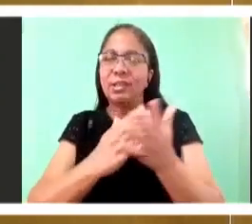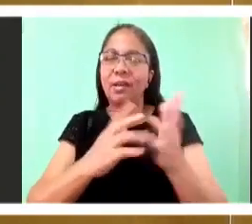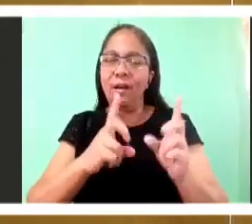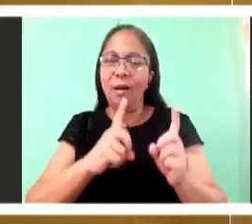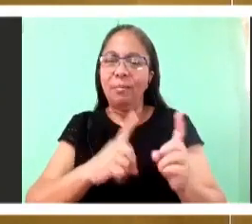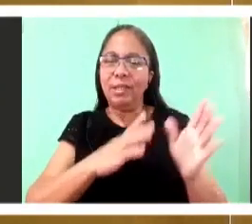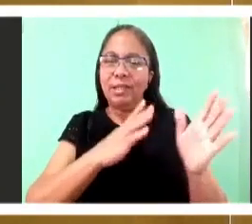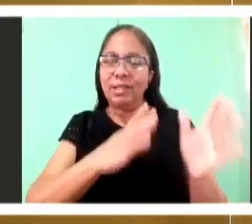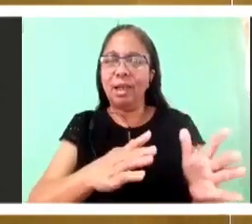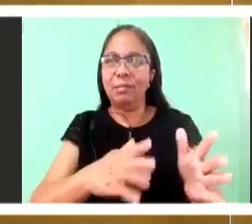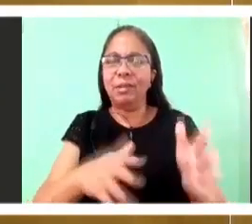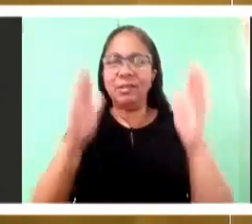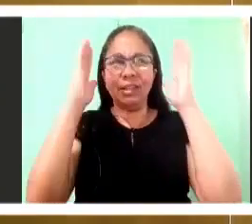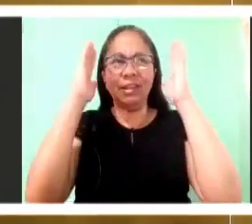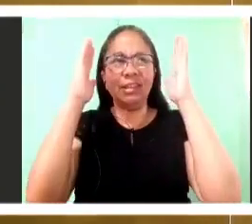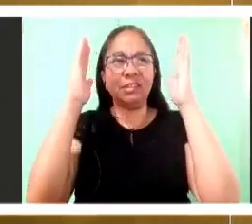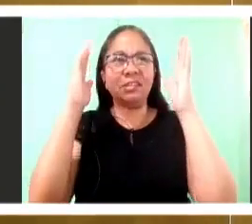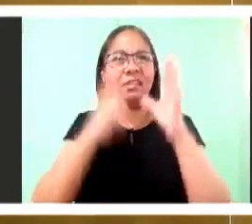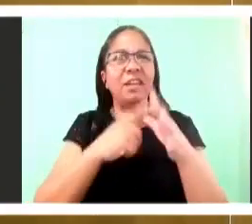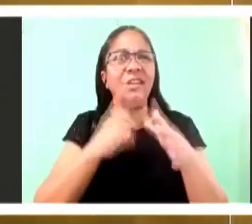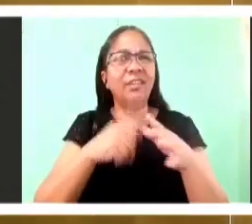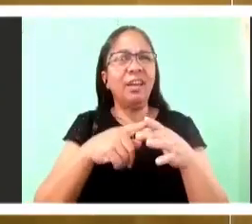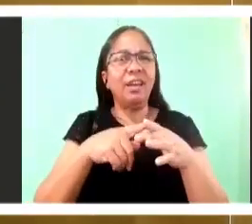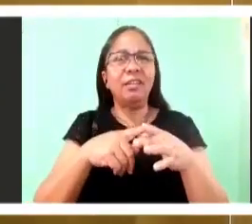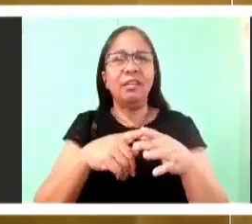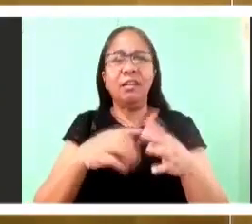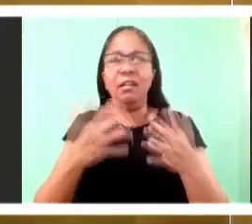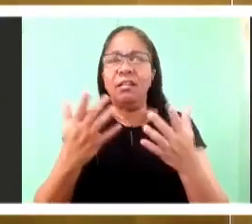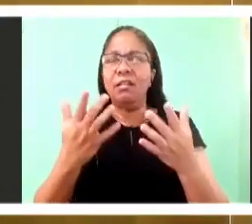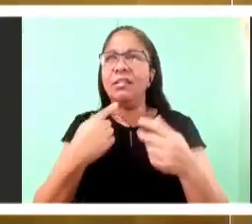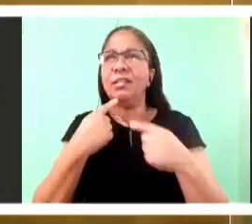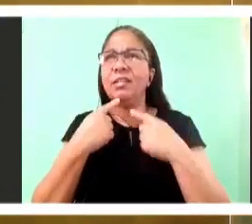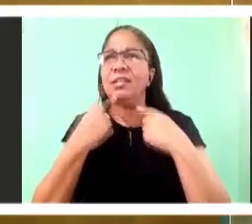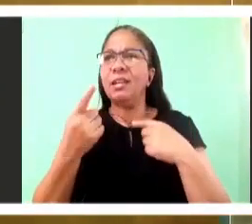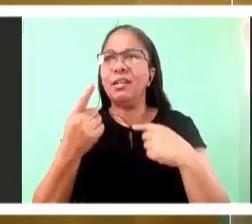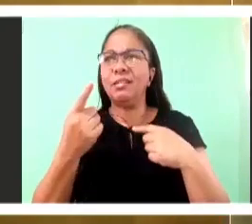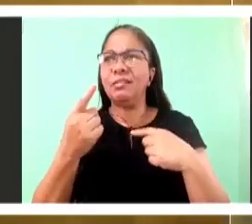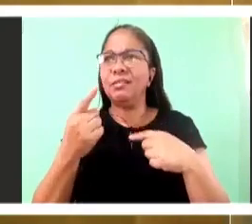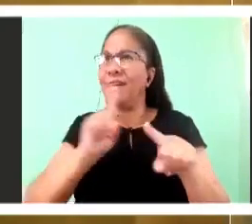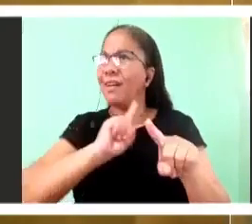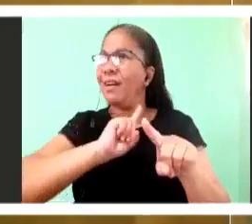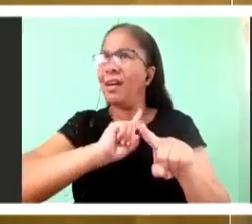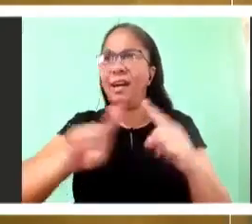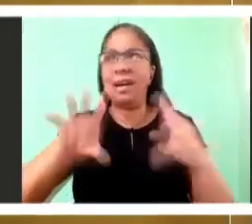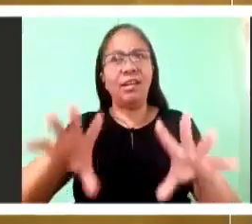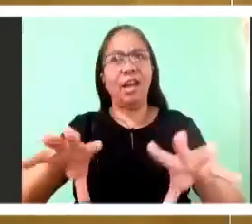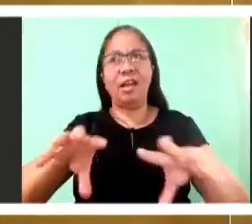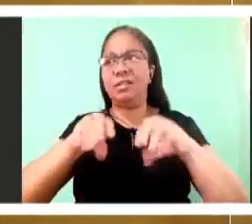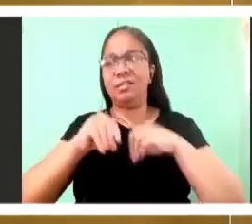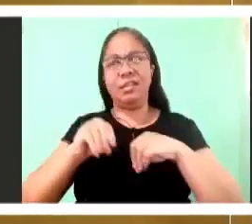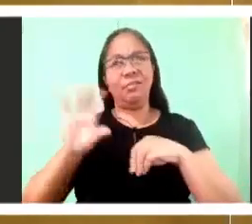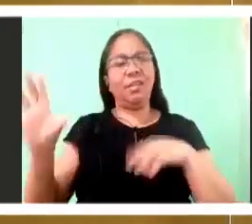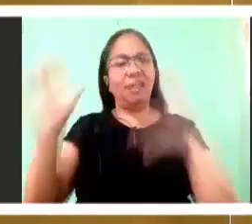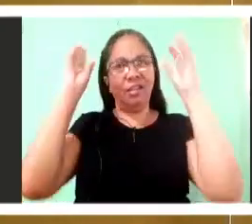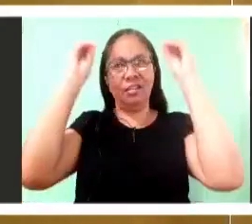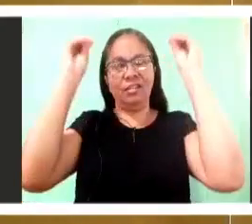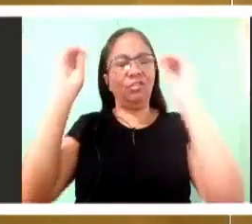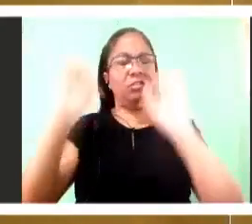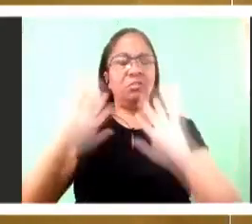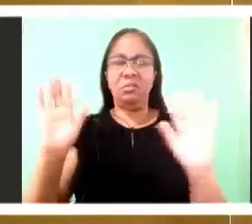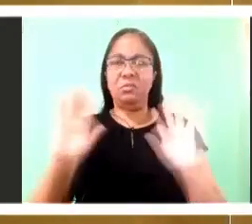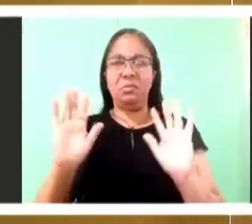What they're speaking about is having to trug you, to eat, to tear flesh, and having to drink blood.